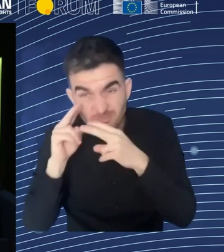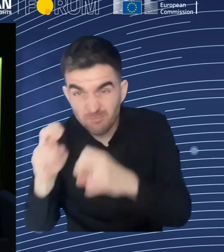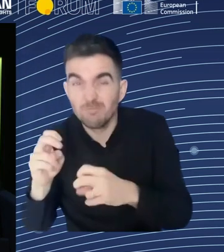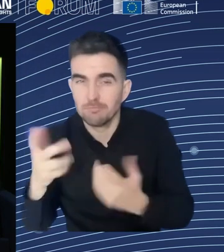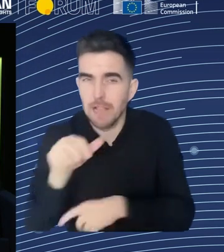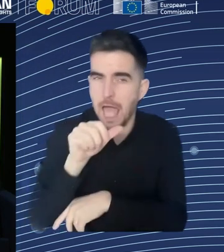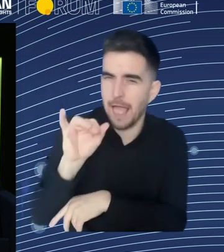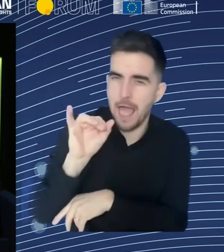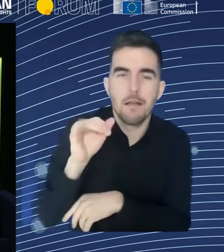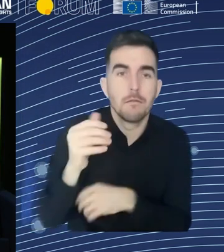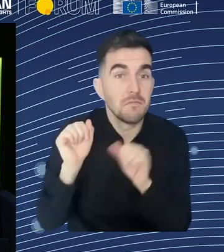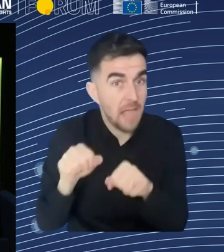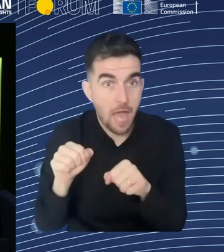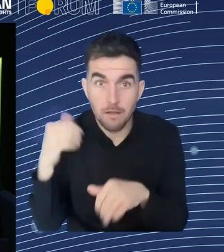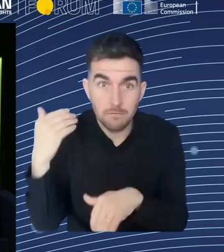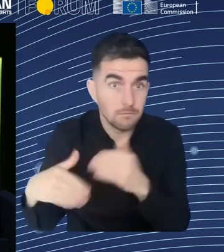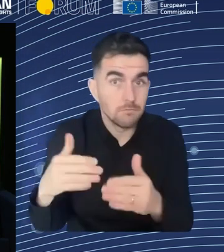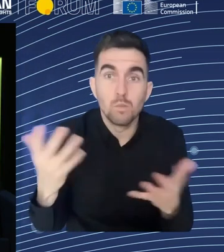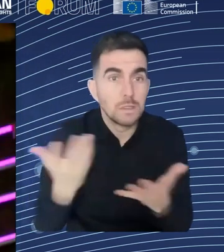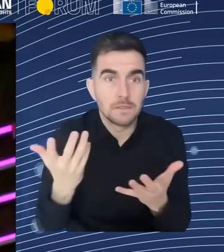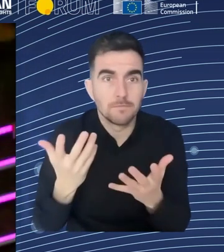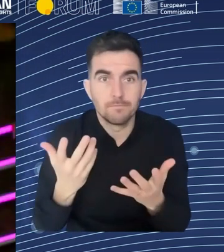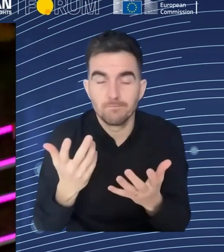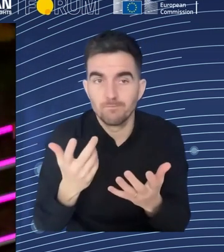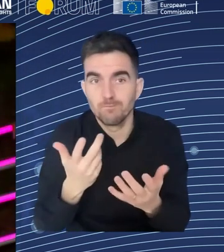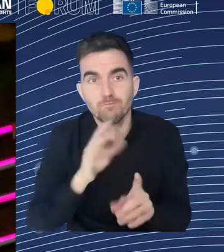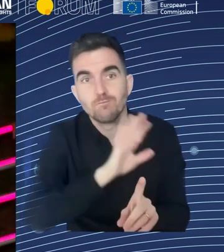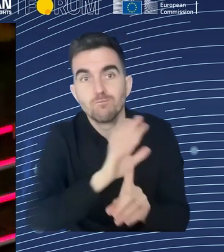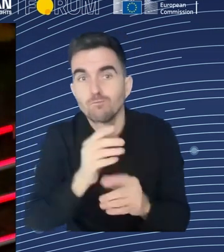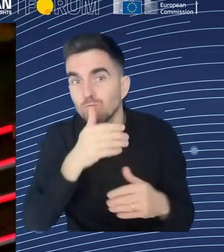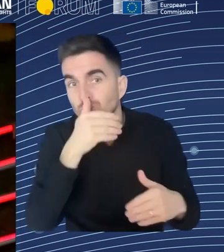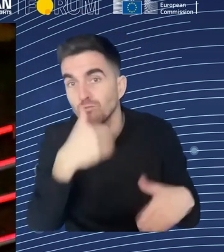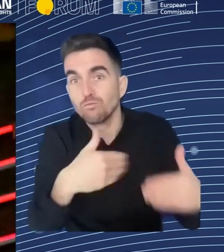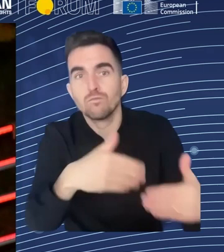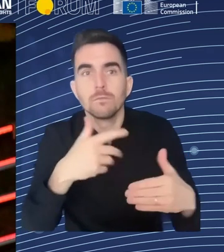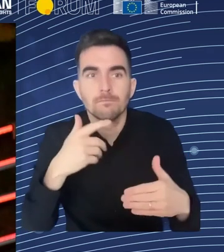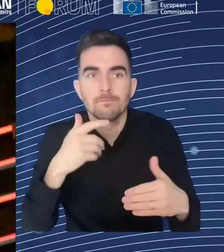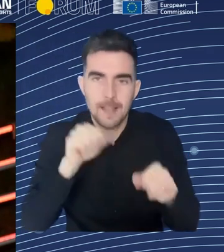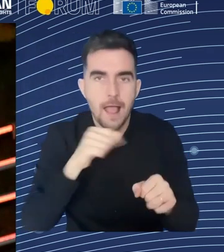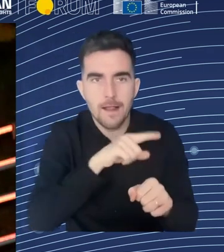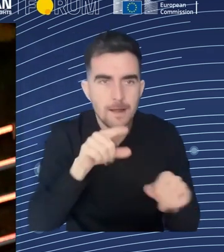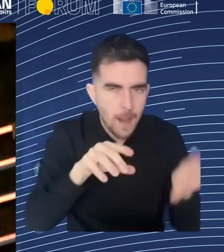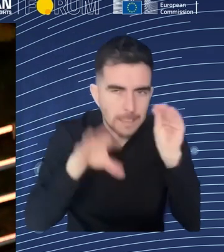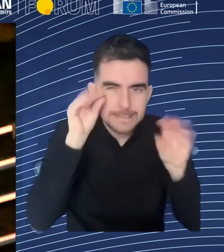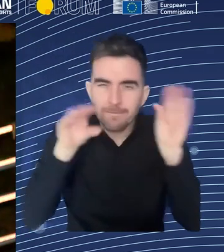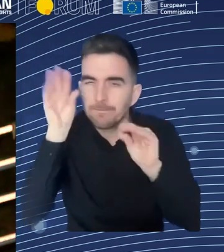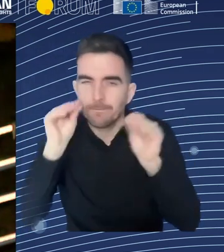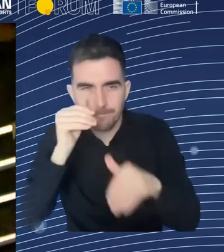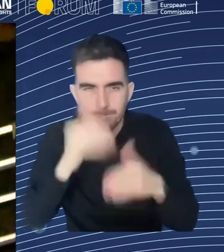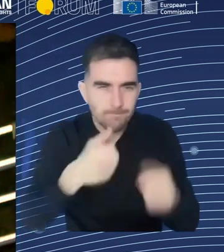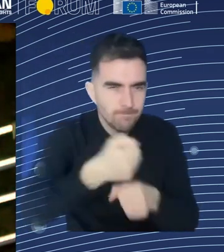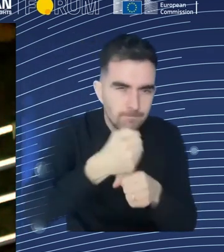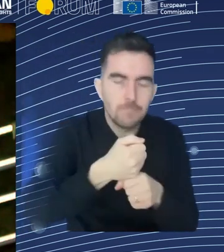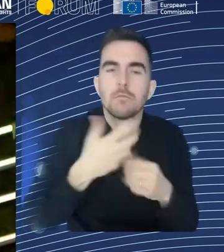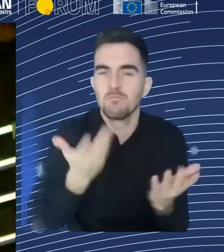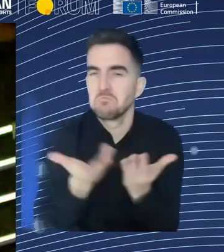a lot of the routine tasks. Think of a machine operator in manufacturing or, you know, very basic tasks